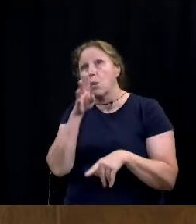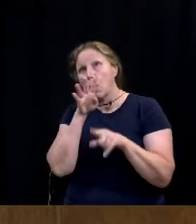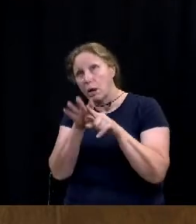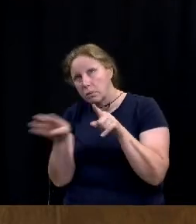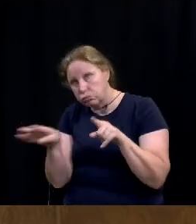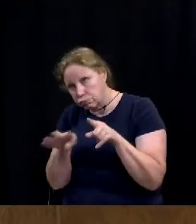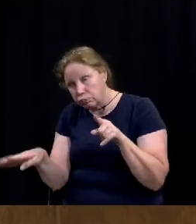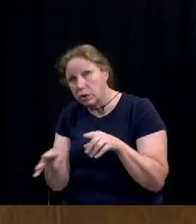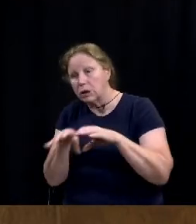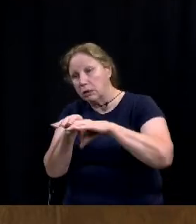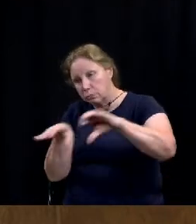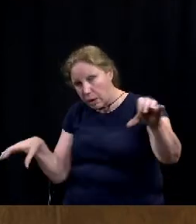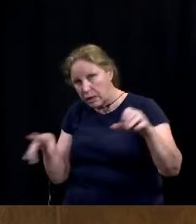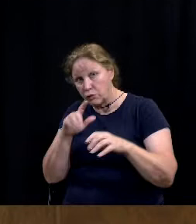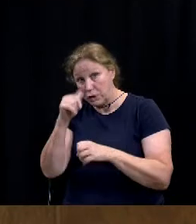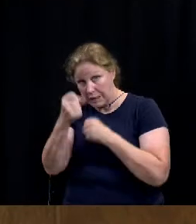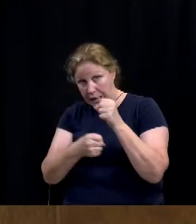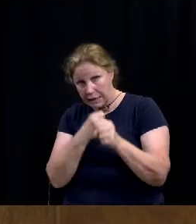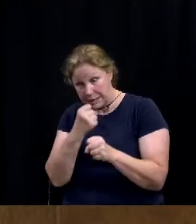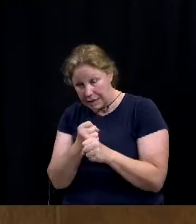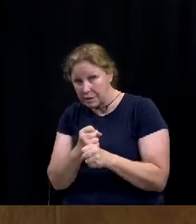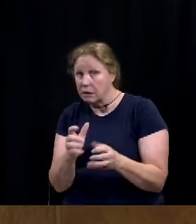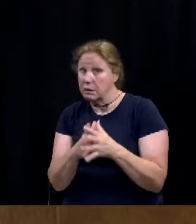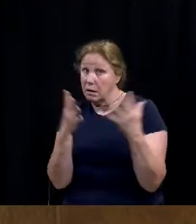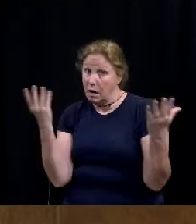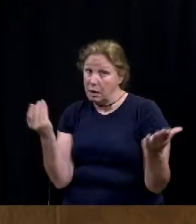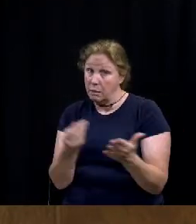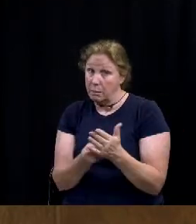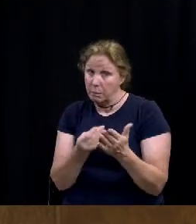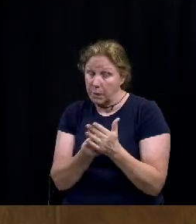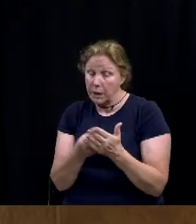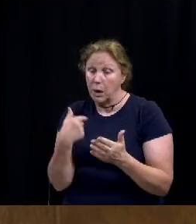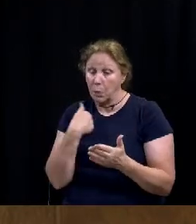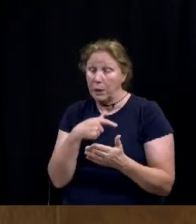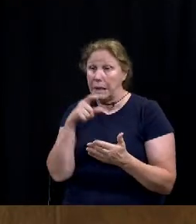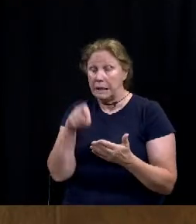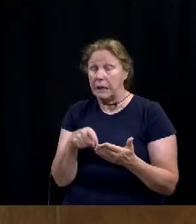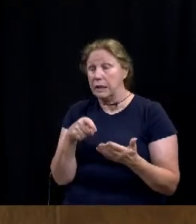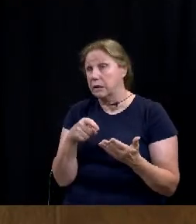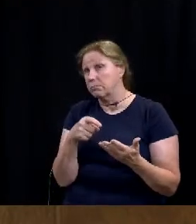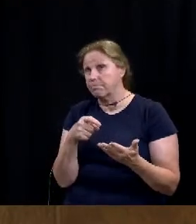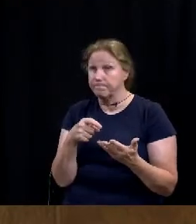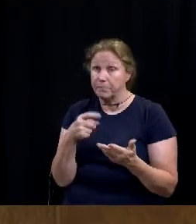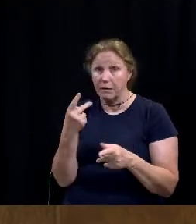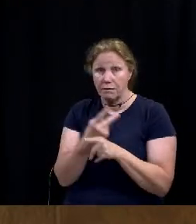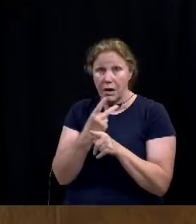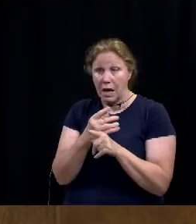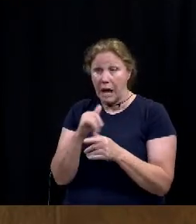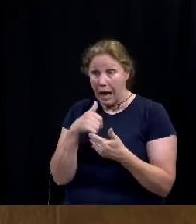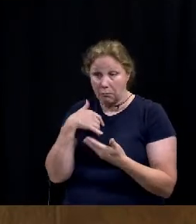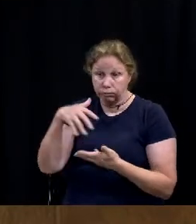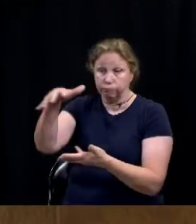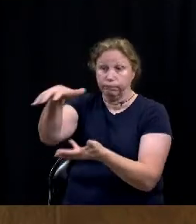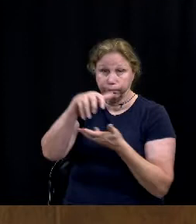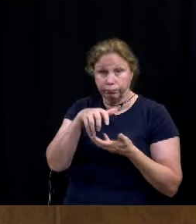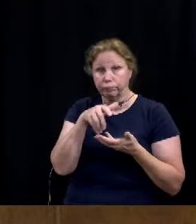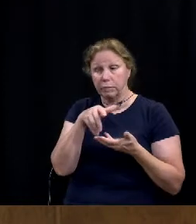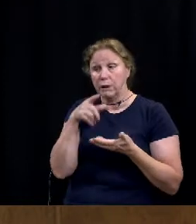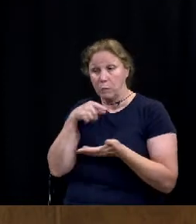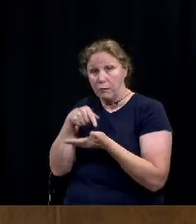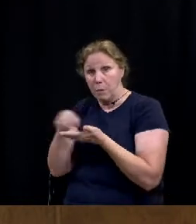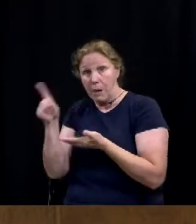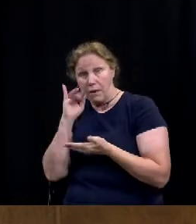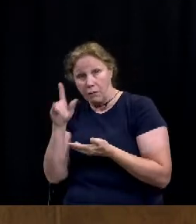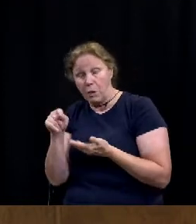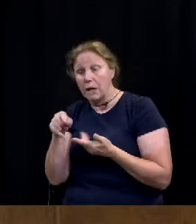projects in the next 10 years. That's a lot of money that we need to figure out how we're going to pay for and I think this council does